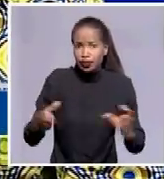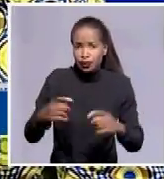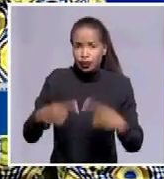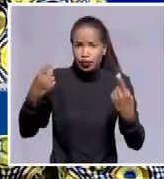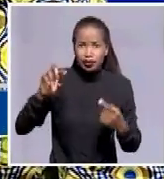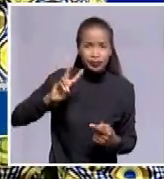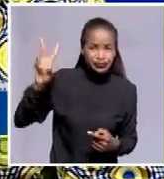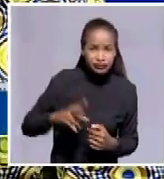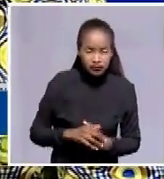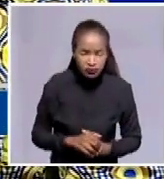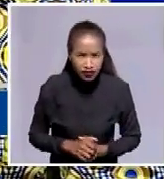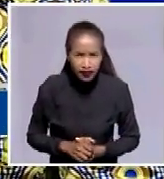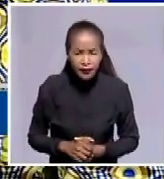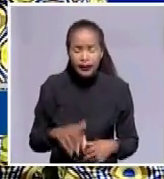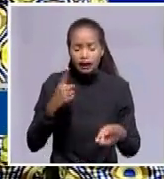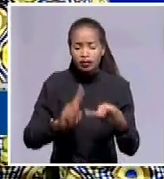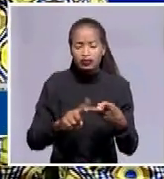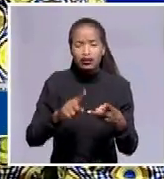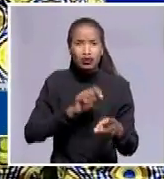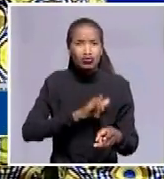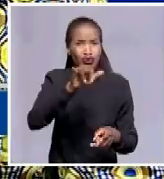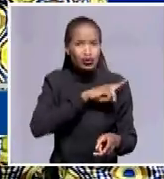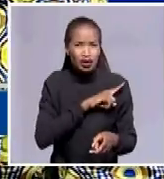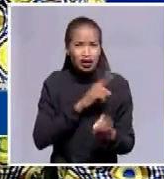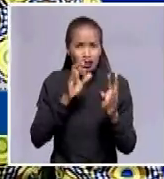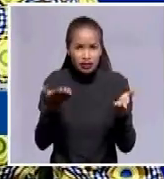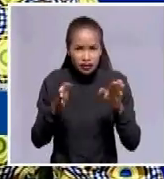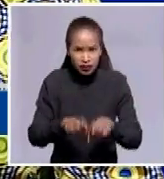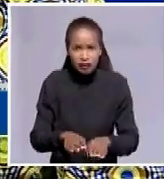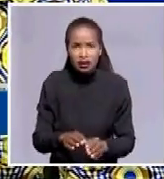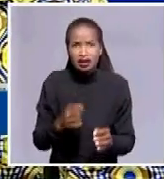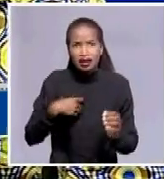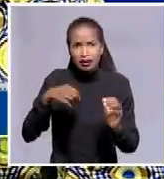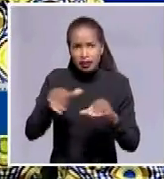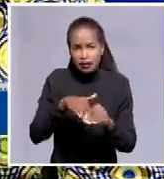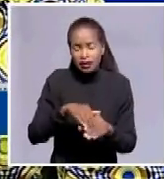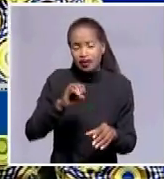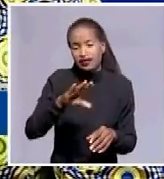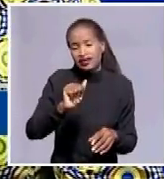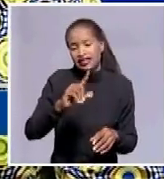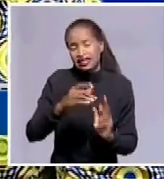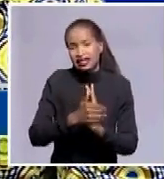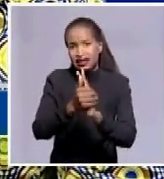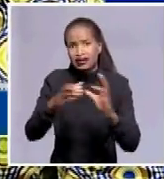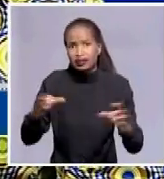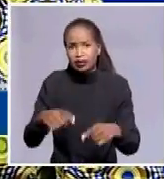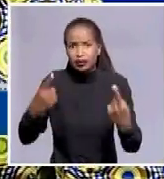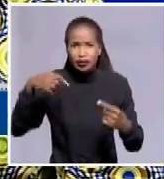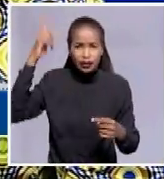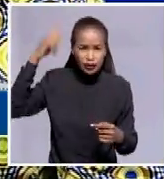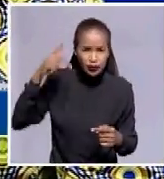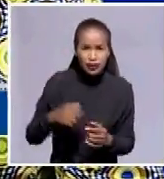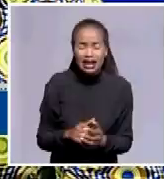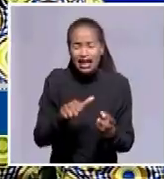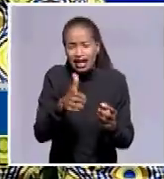Namibia, and also again as a member of the Sadak Opposition Leaders Forum. I will also be representing the forum with other